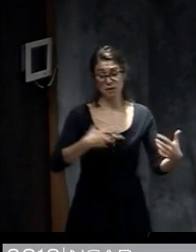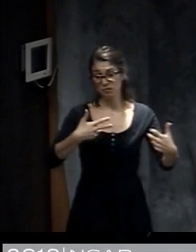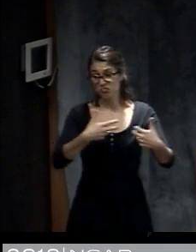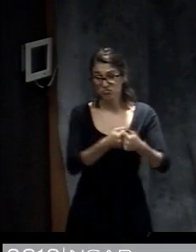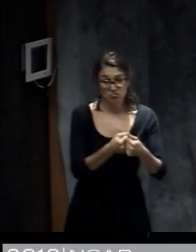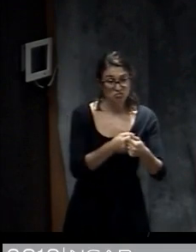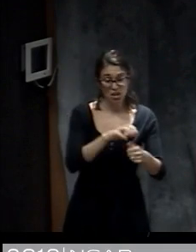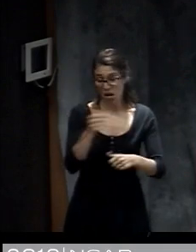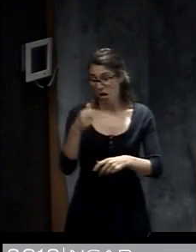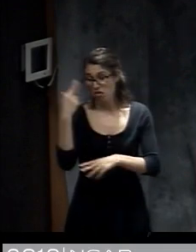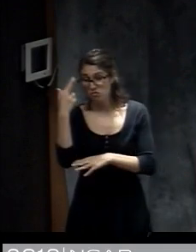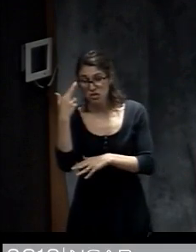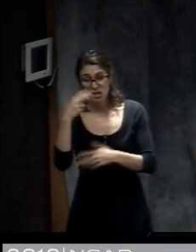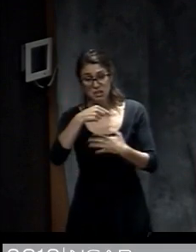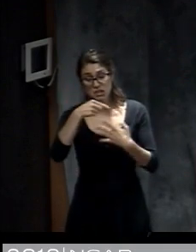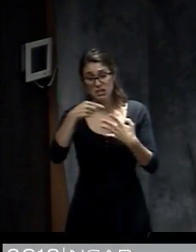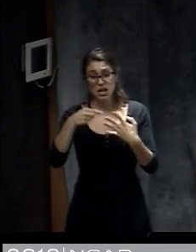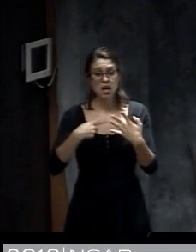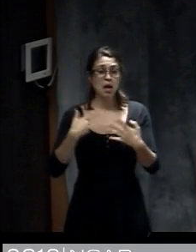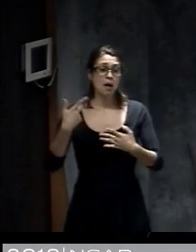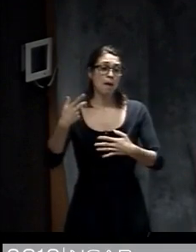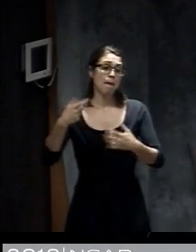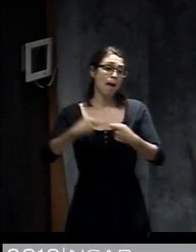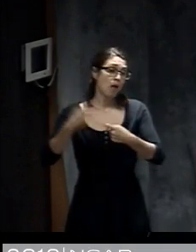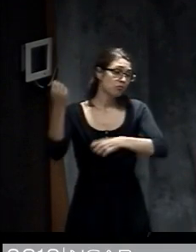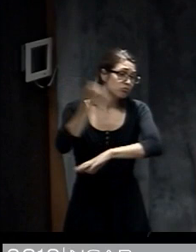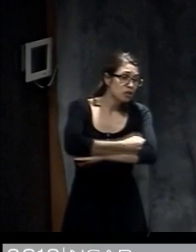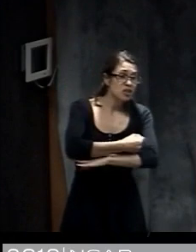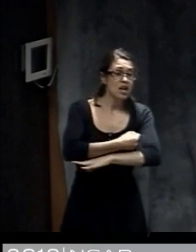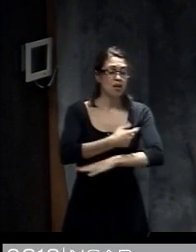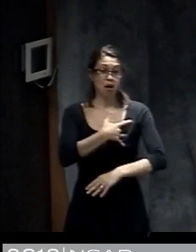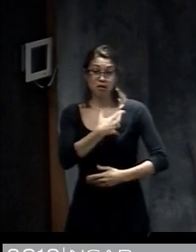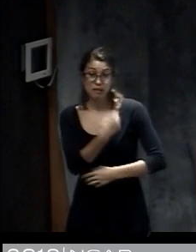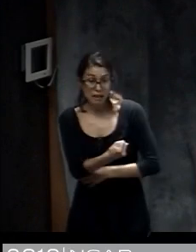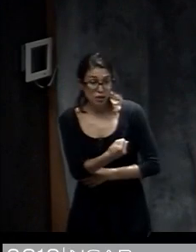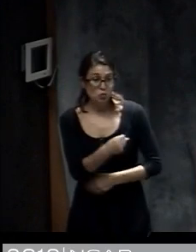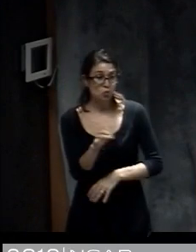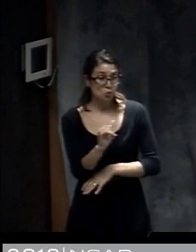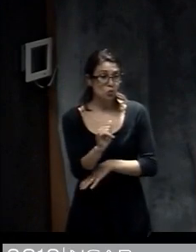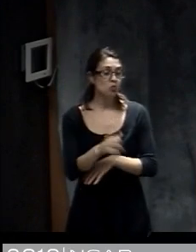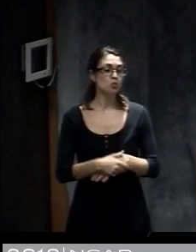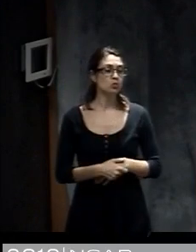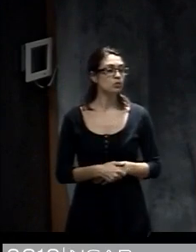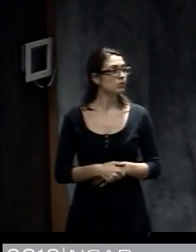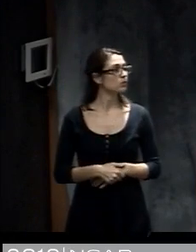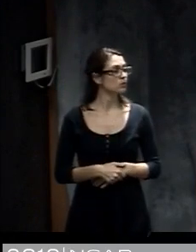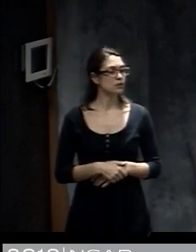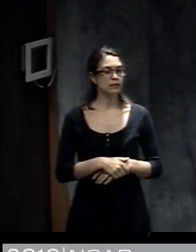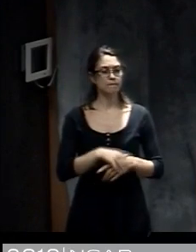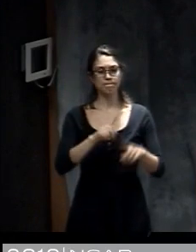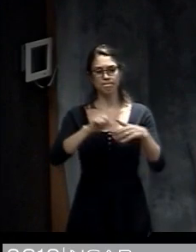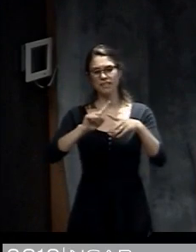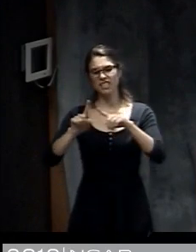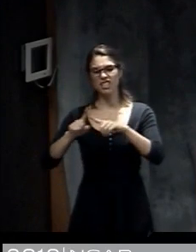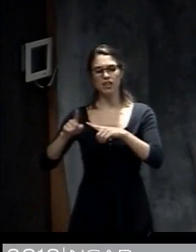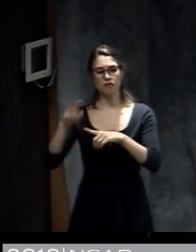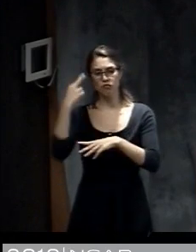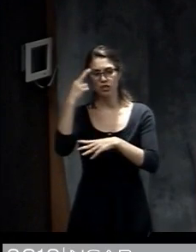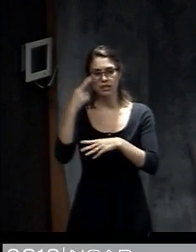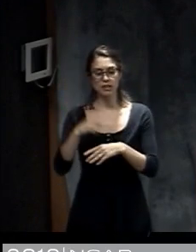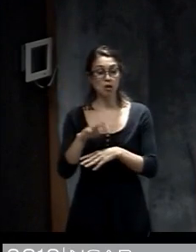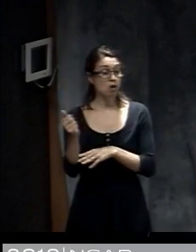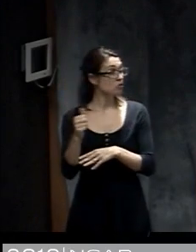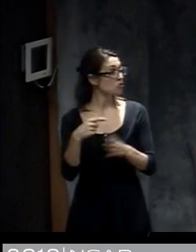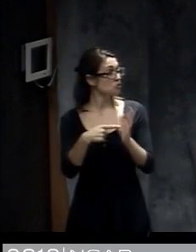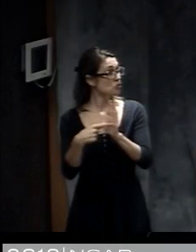They can die from loss of power, heart attacks, all those kinds of other things. So this on the right shows the different kinds of secondary